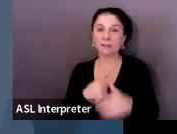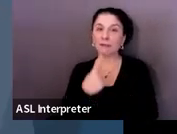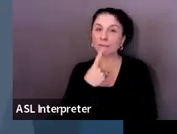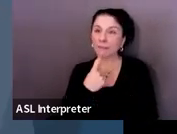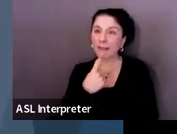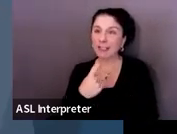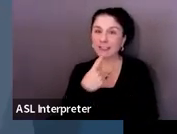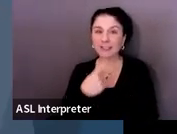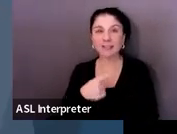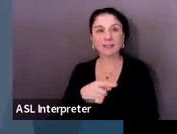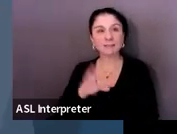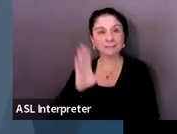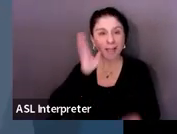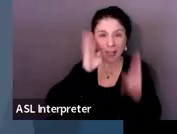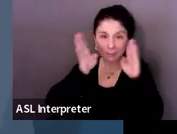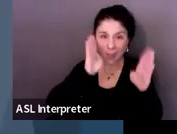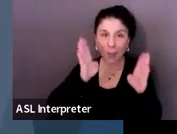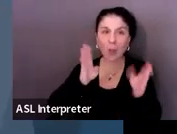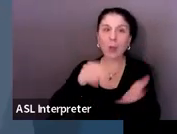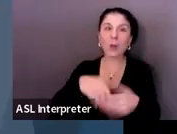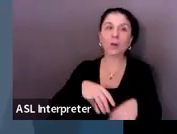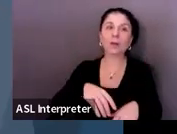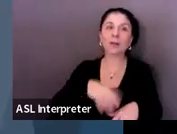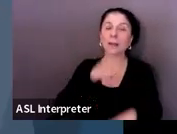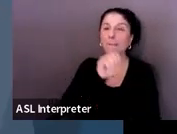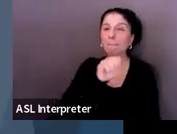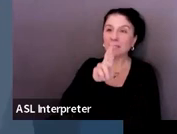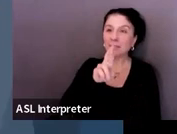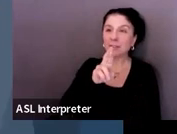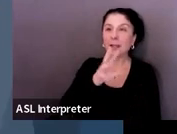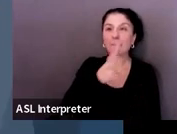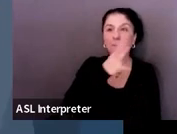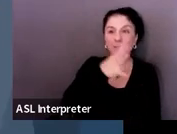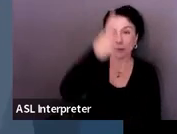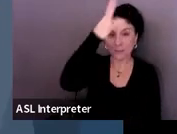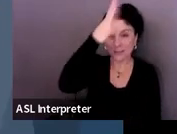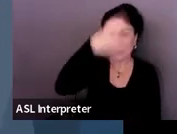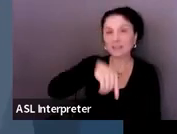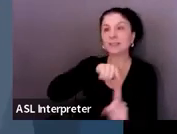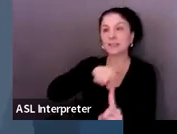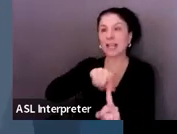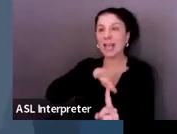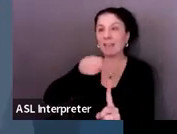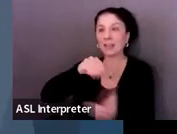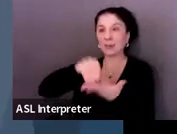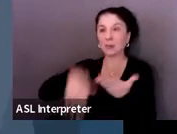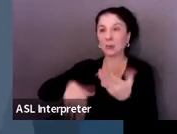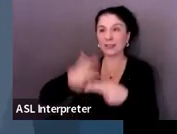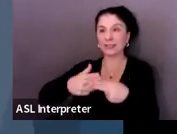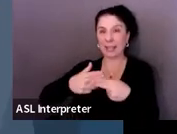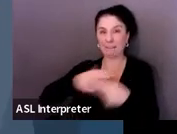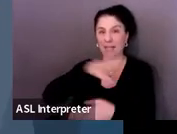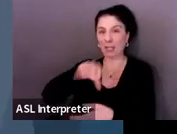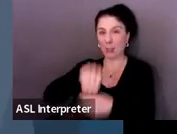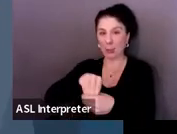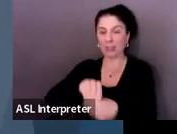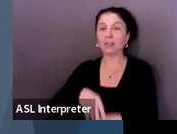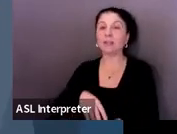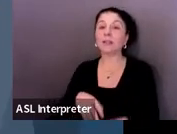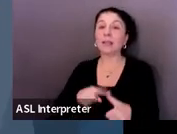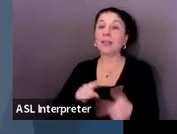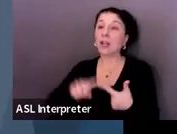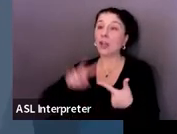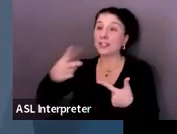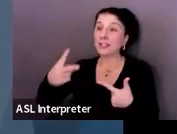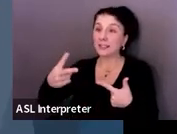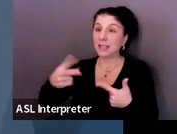in the salutation. If you just list them on that second page, the list of attendees, that